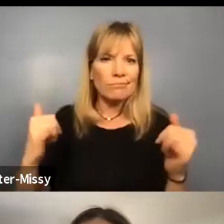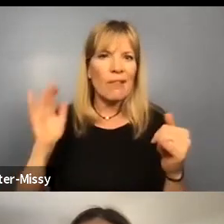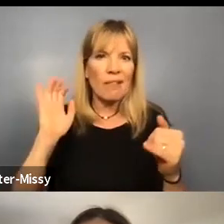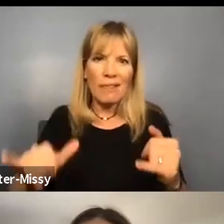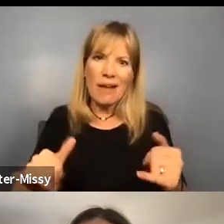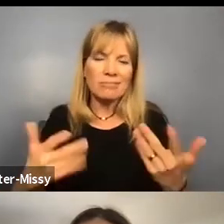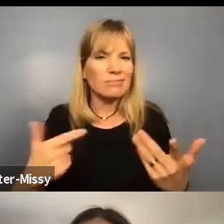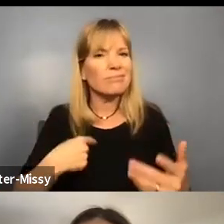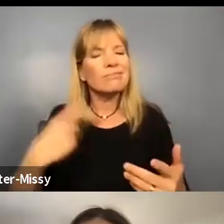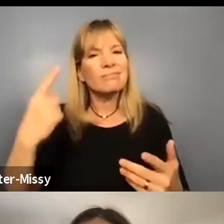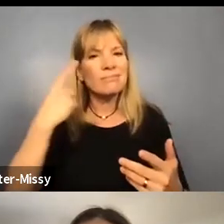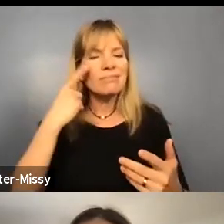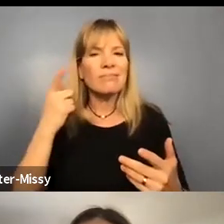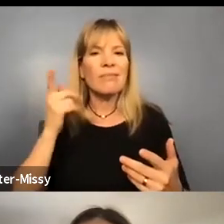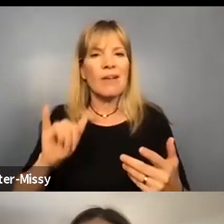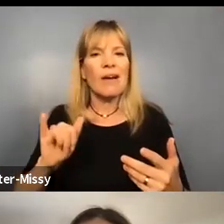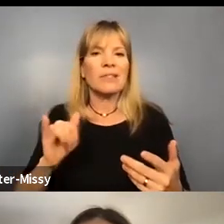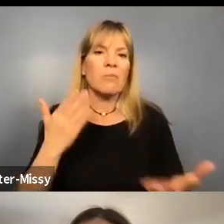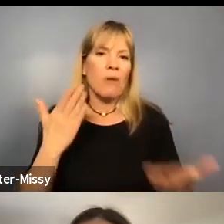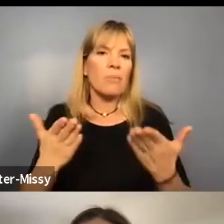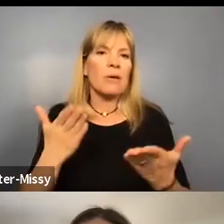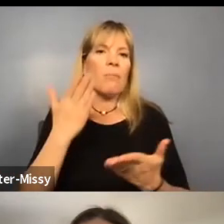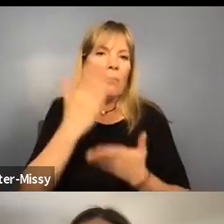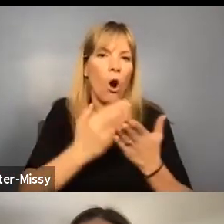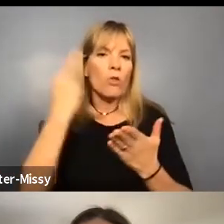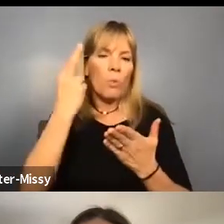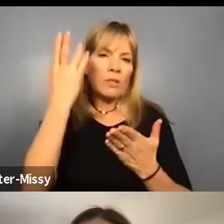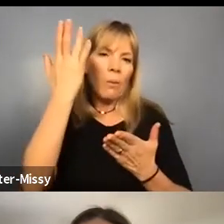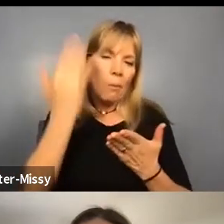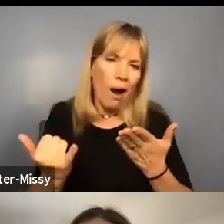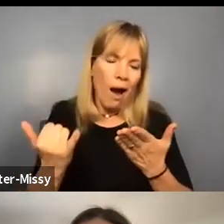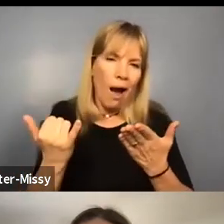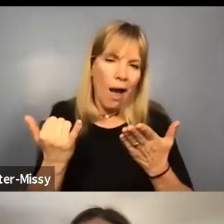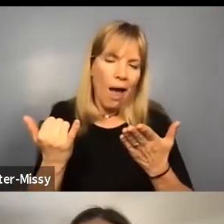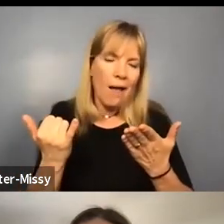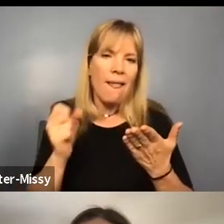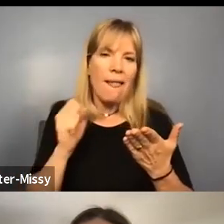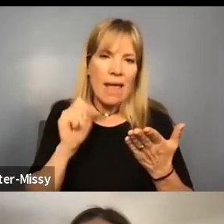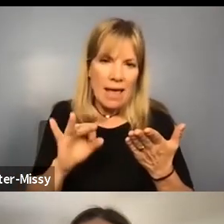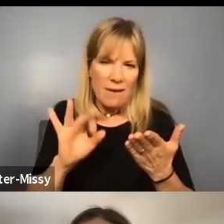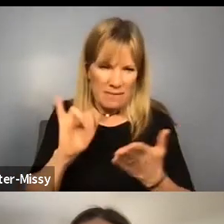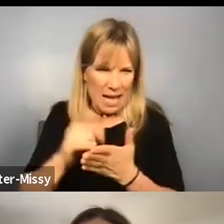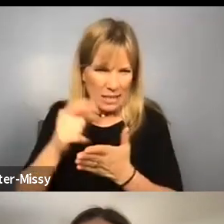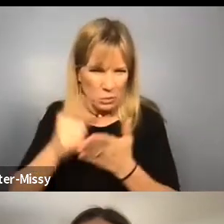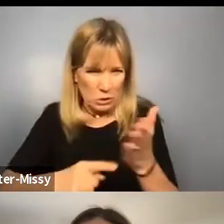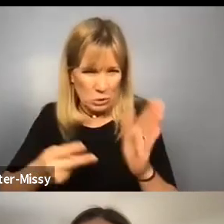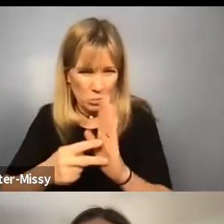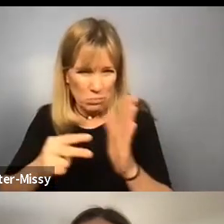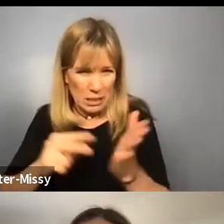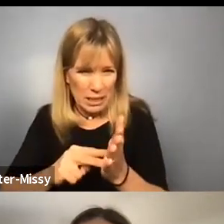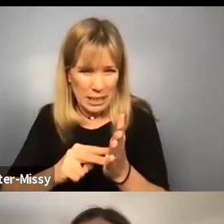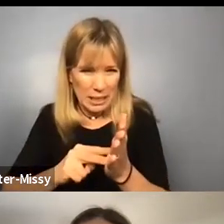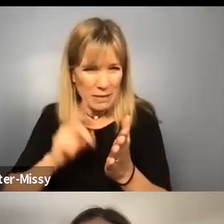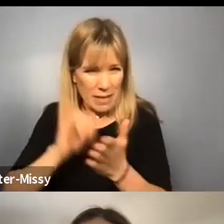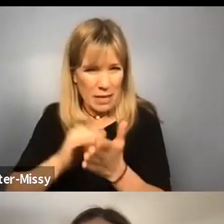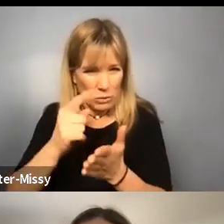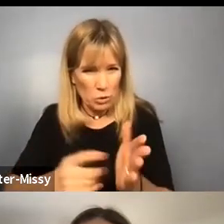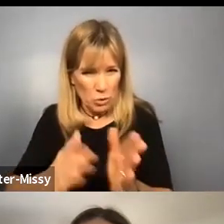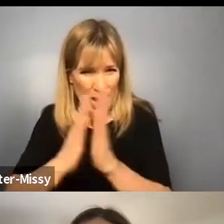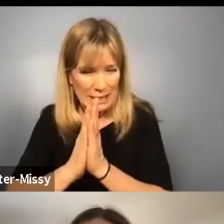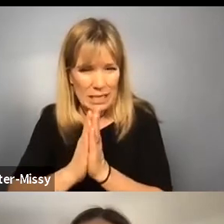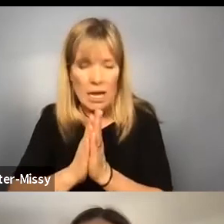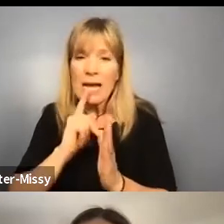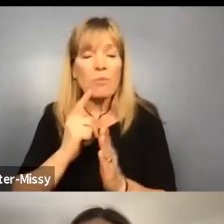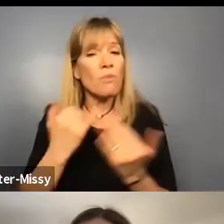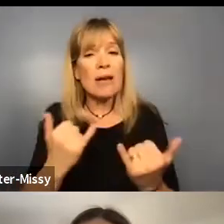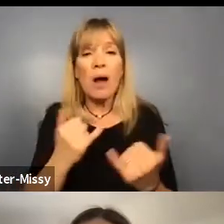I think that that's probably part of it that if in fact, that's what you're kind of trying to ask about, it's just so